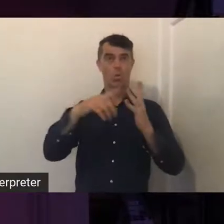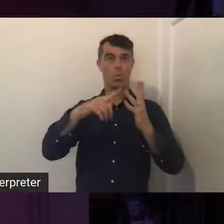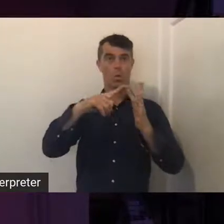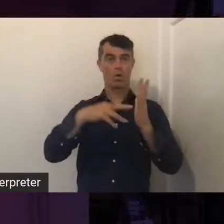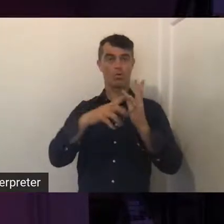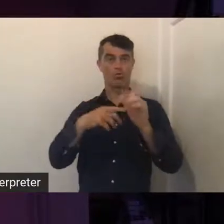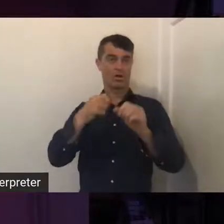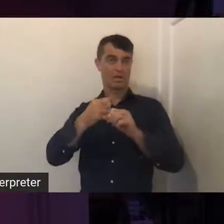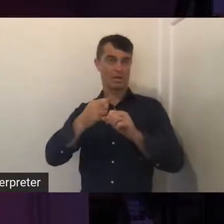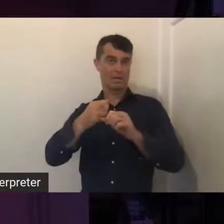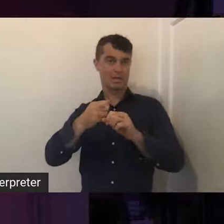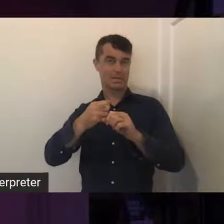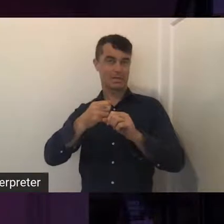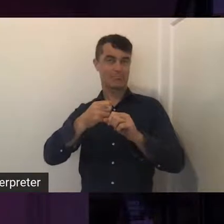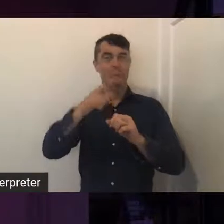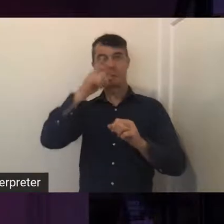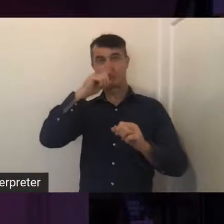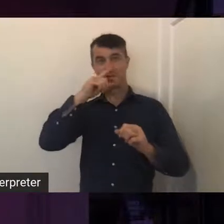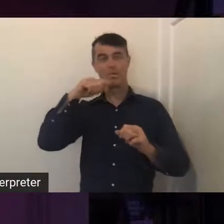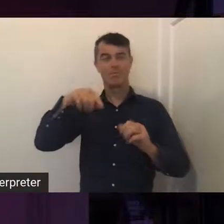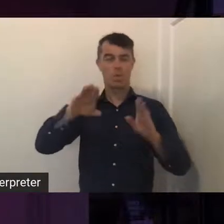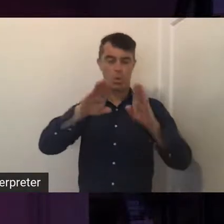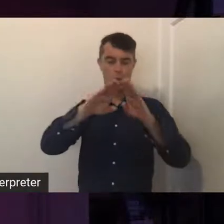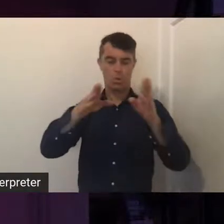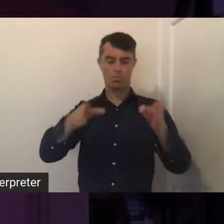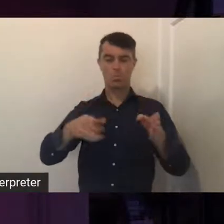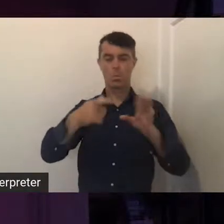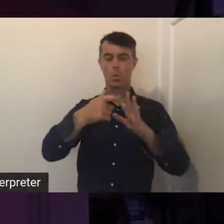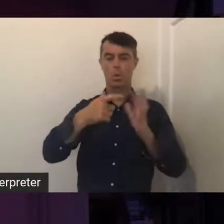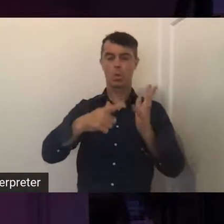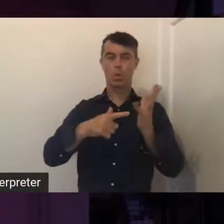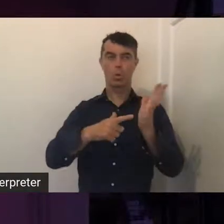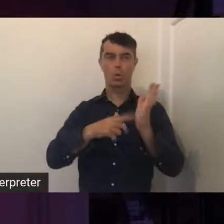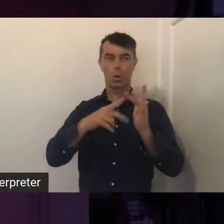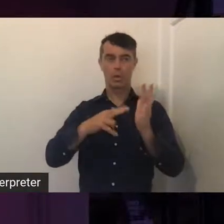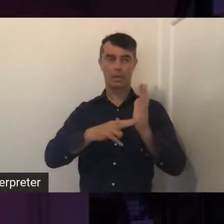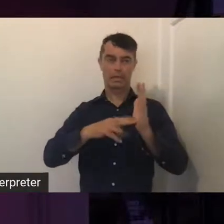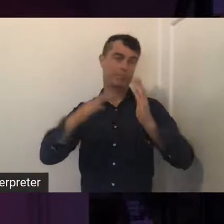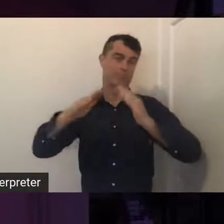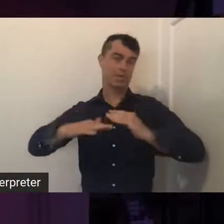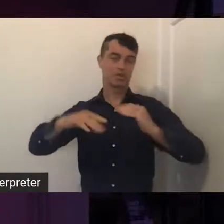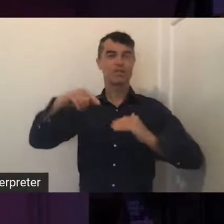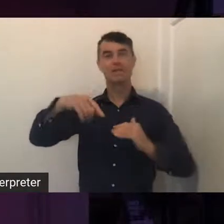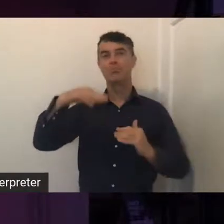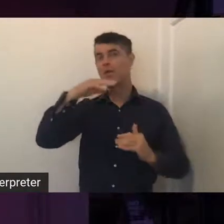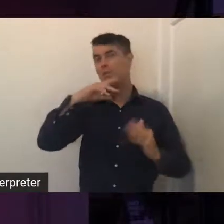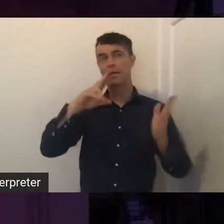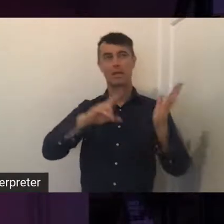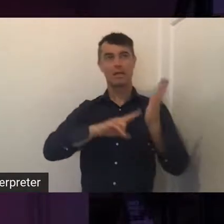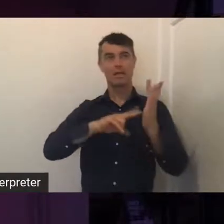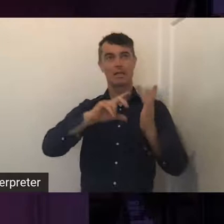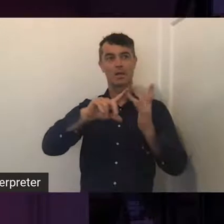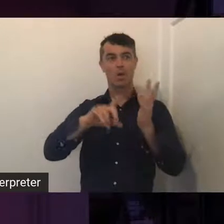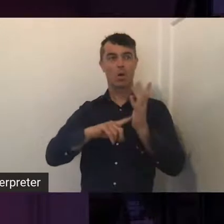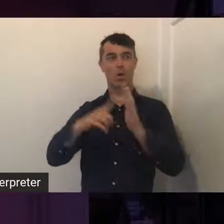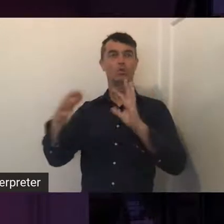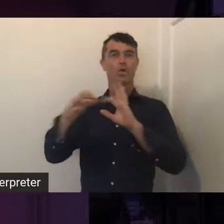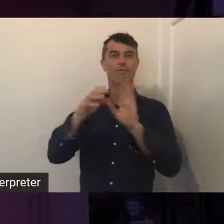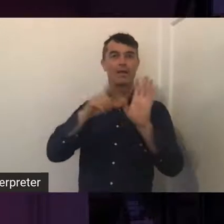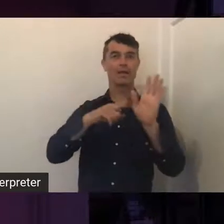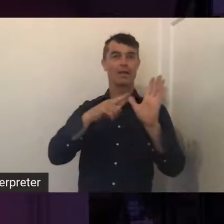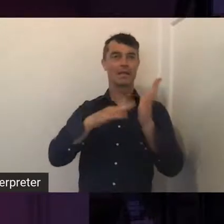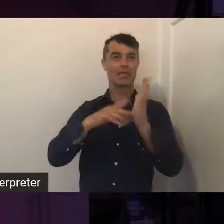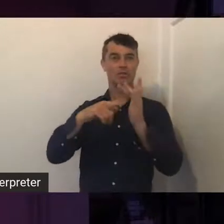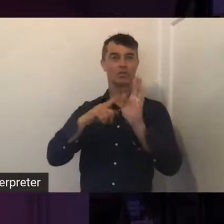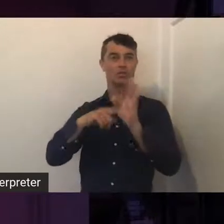of the Kulin Nation here in Melbourne. And Nicole is joining us from Yamaji country in Western